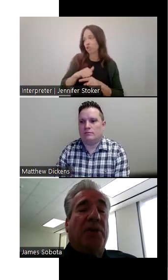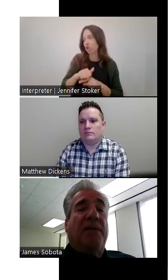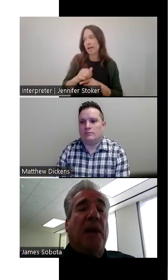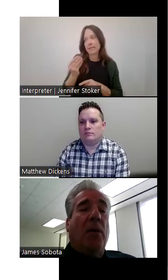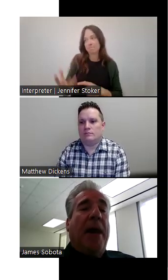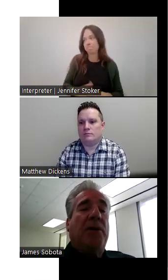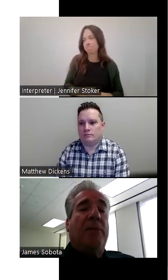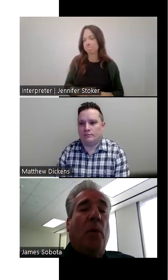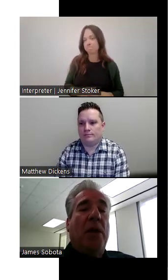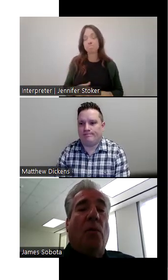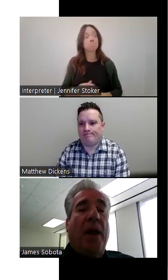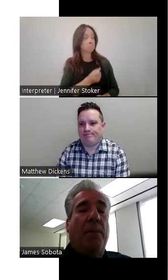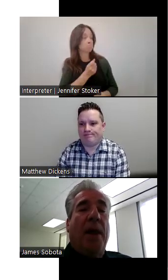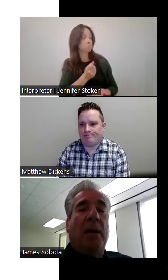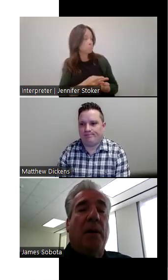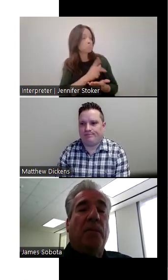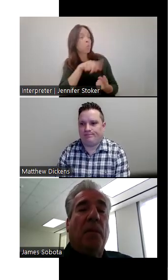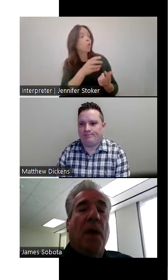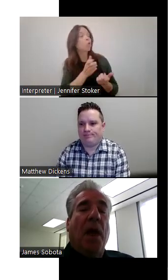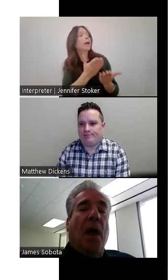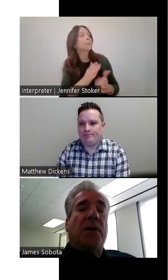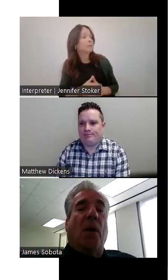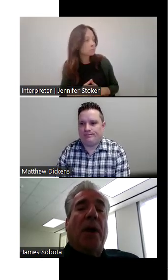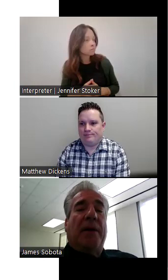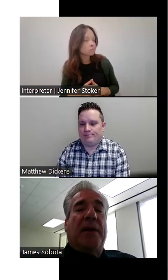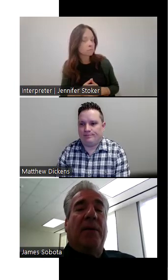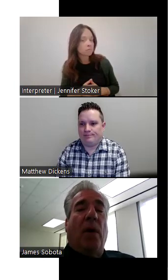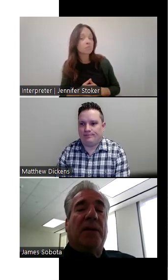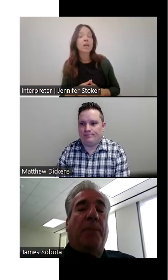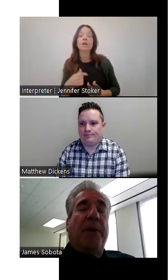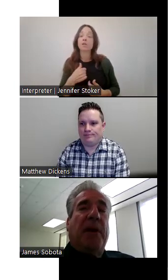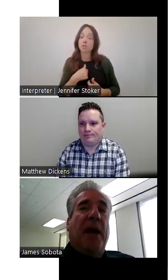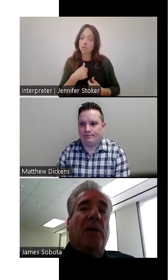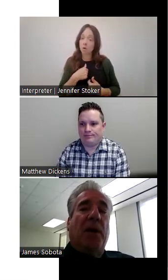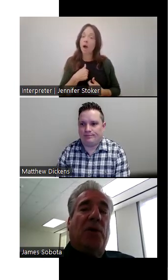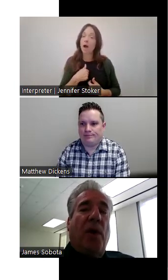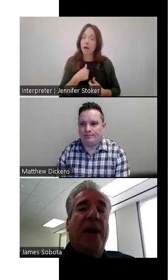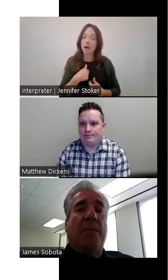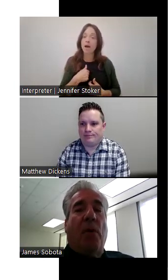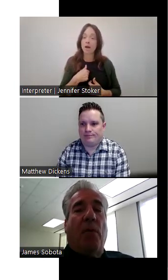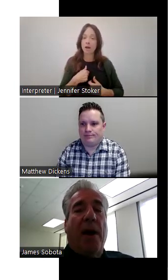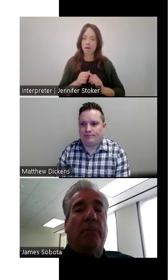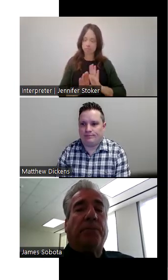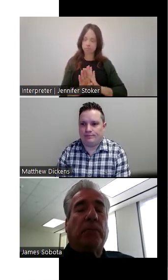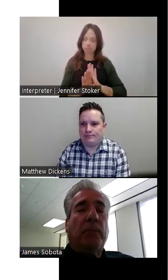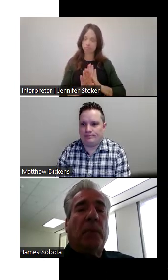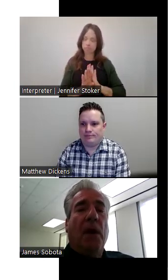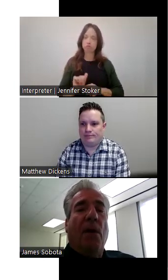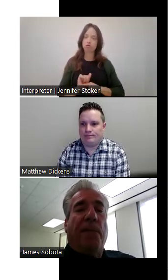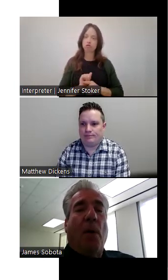the chief said, okay, James, what do you recommend? So what I did was I put together a training program